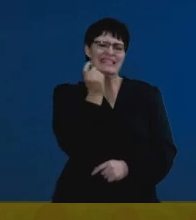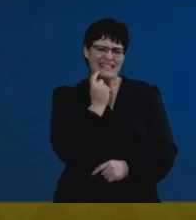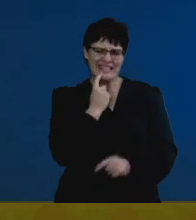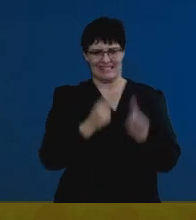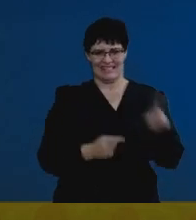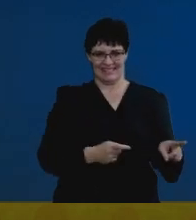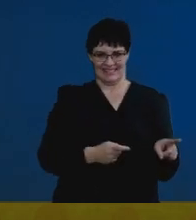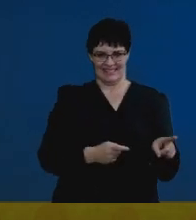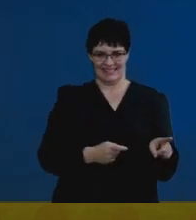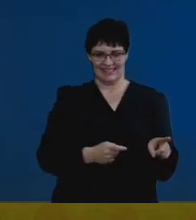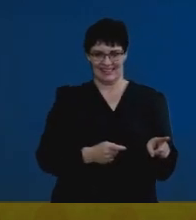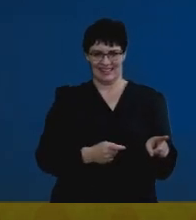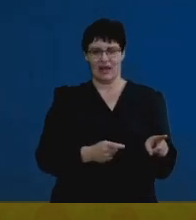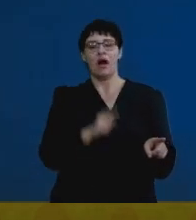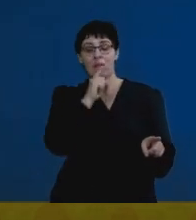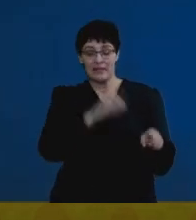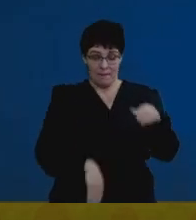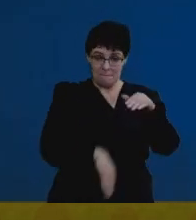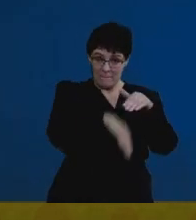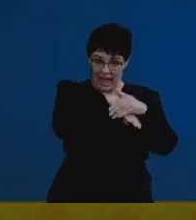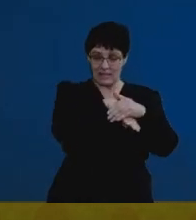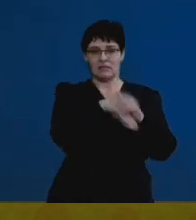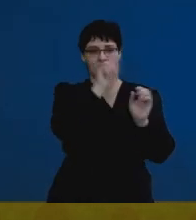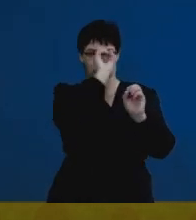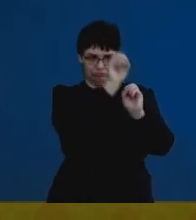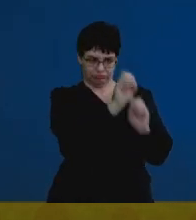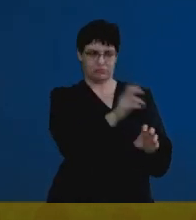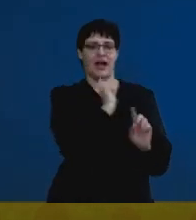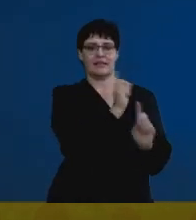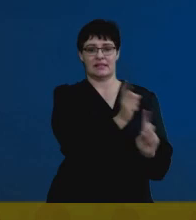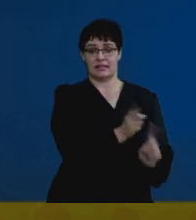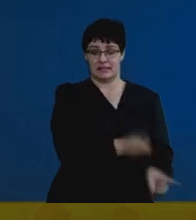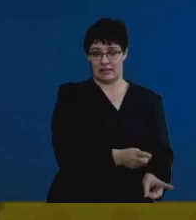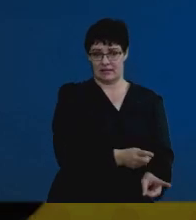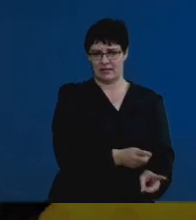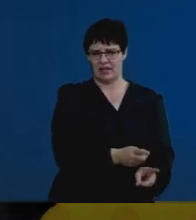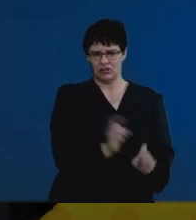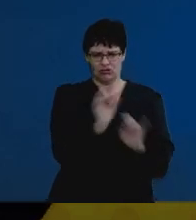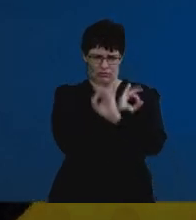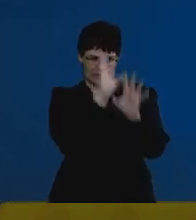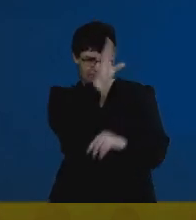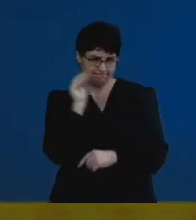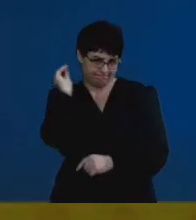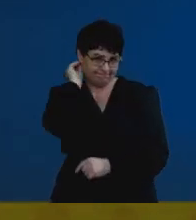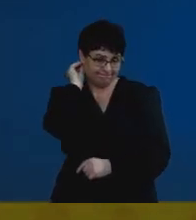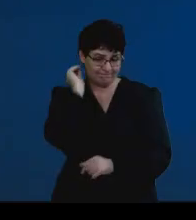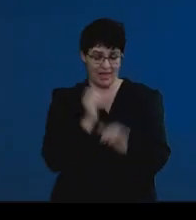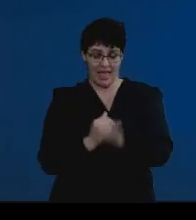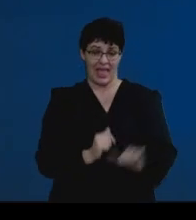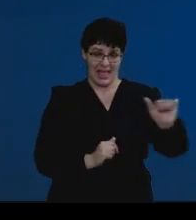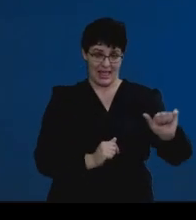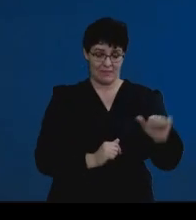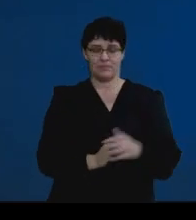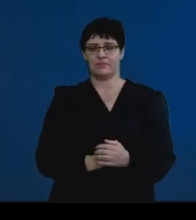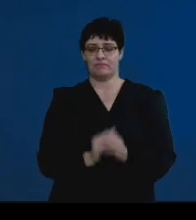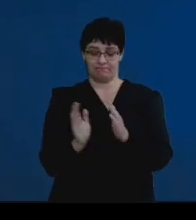and you should be maximizing the marks in this. Okay, so that's a heads up for section A. Let's move